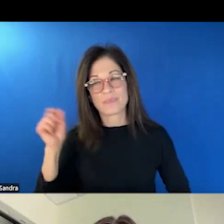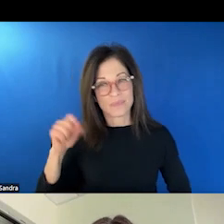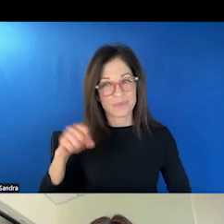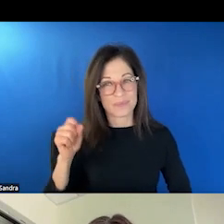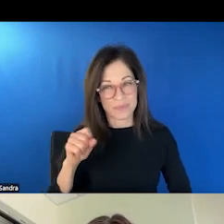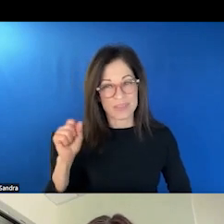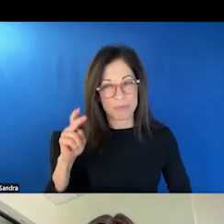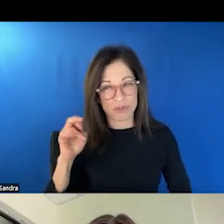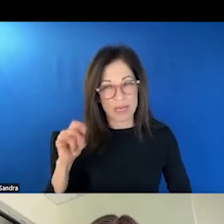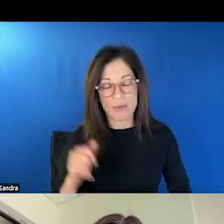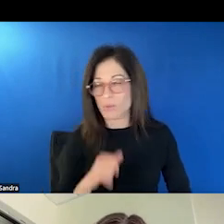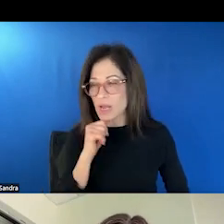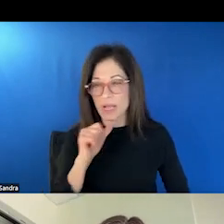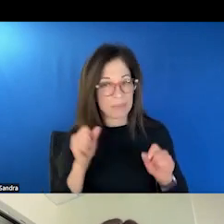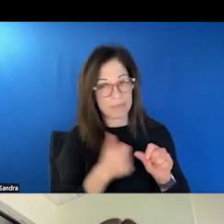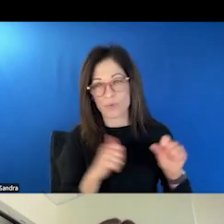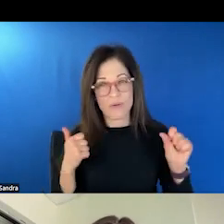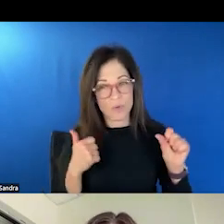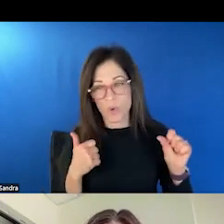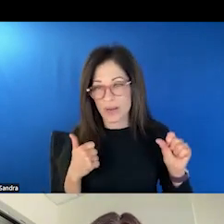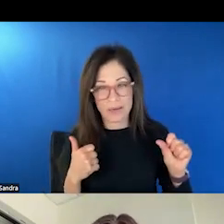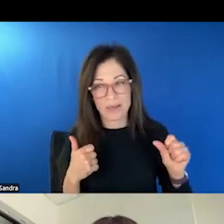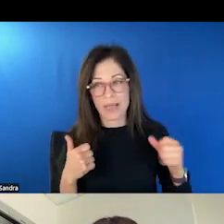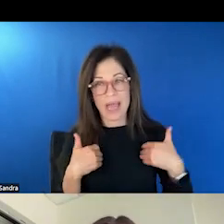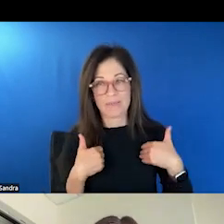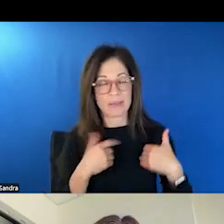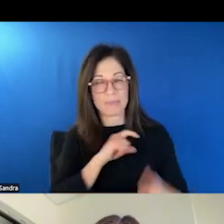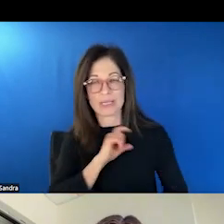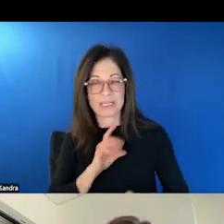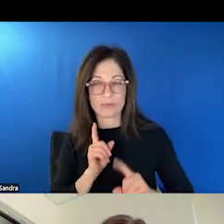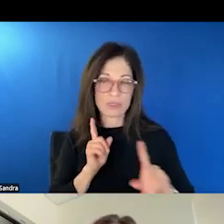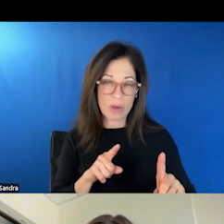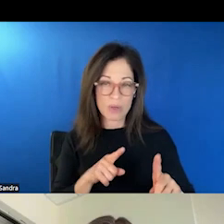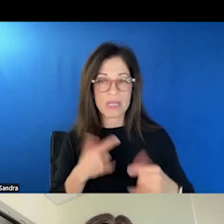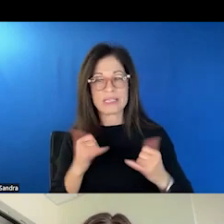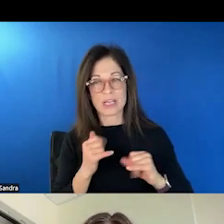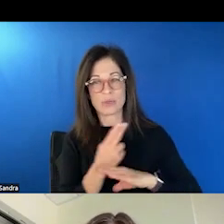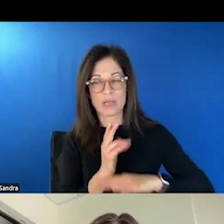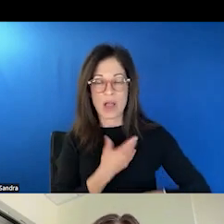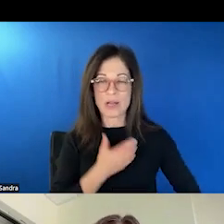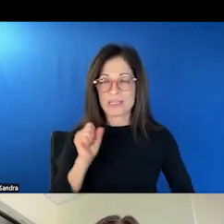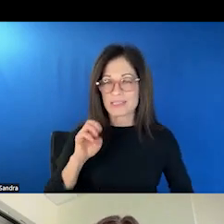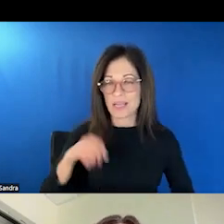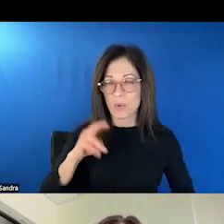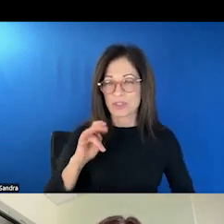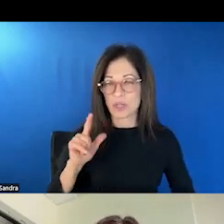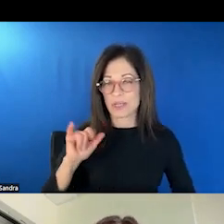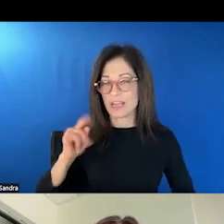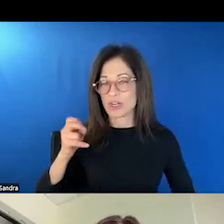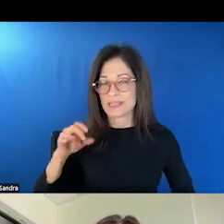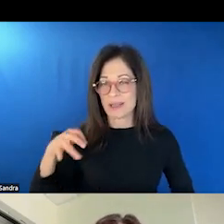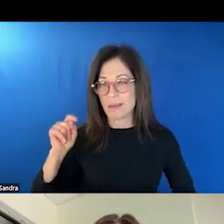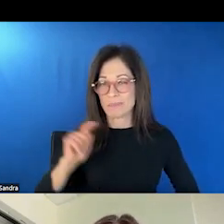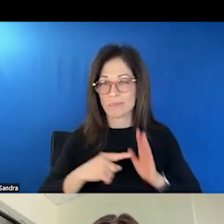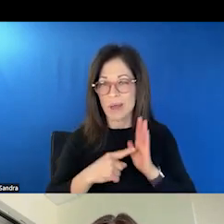not going to get away from, uh, police having to respond. We're still using our sequential intercept models. We're still diverting as much as possible, but,